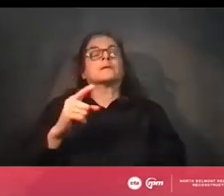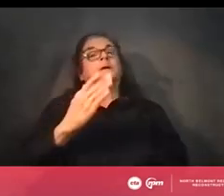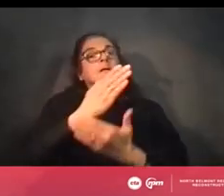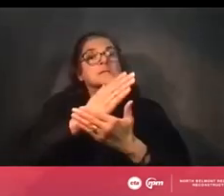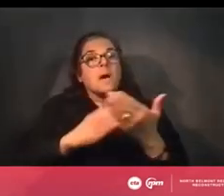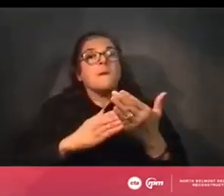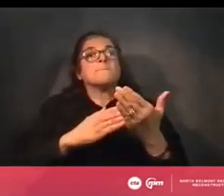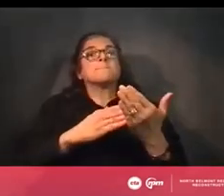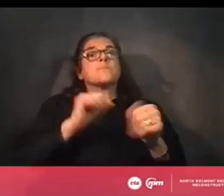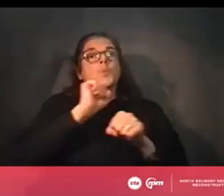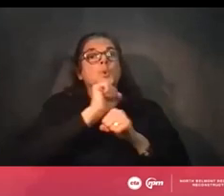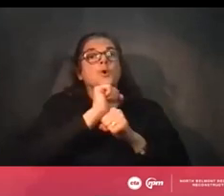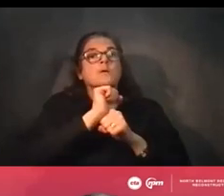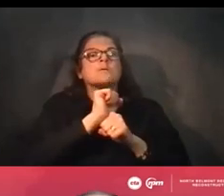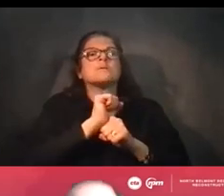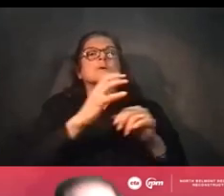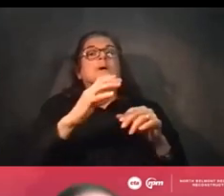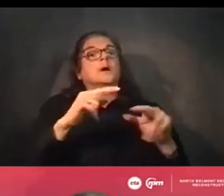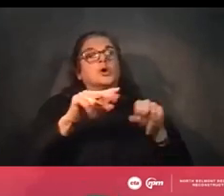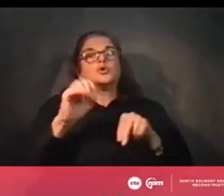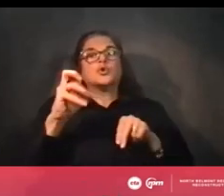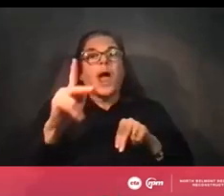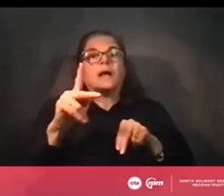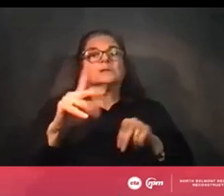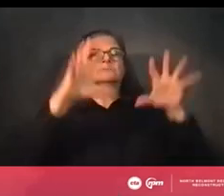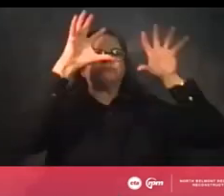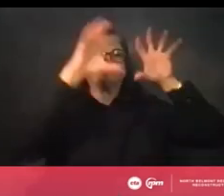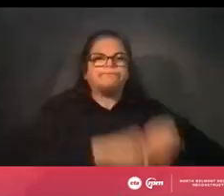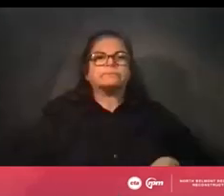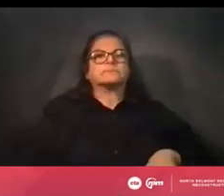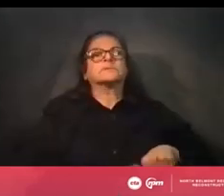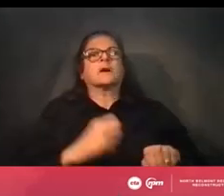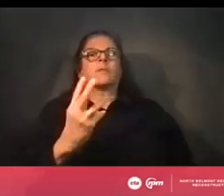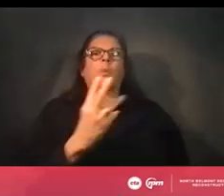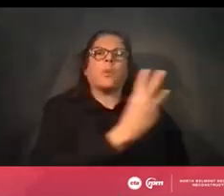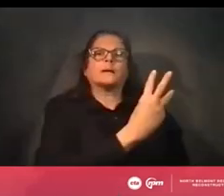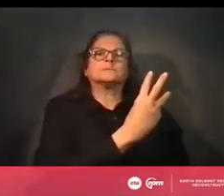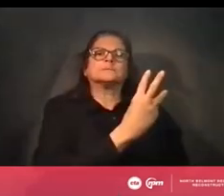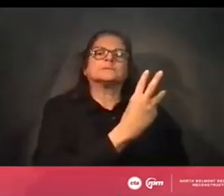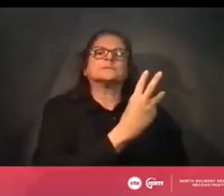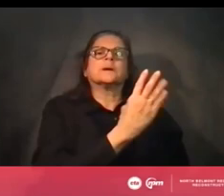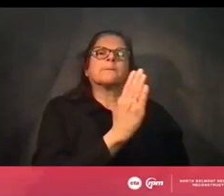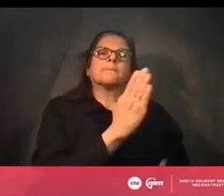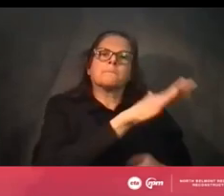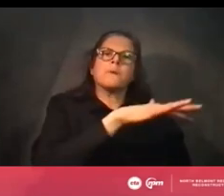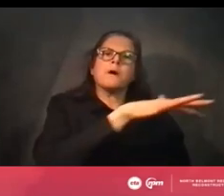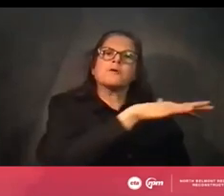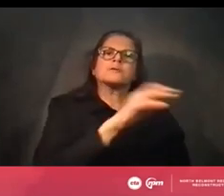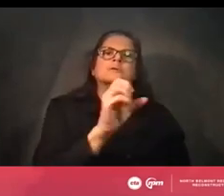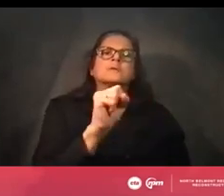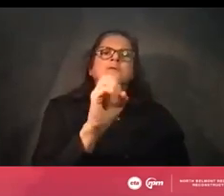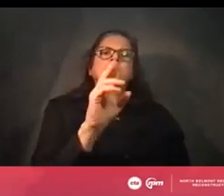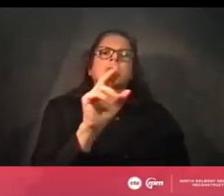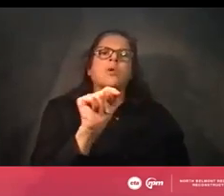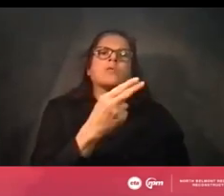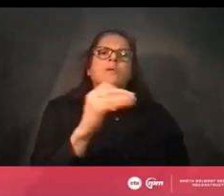bit about the demolition of the tracks on the west side, the southbound tracks. As those tracks are removed and we